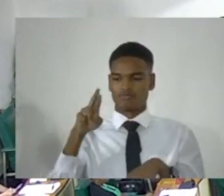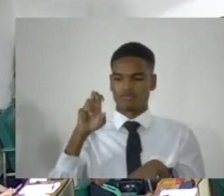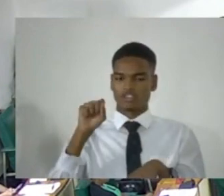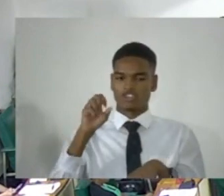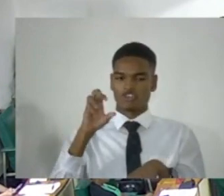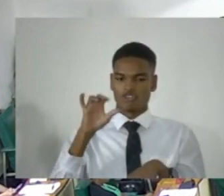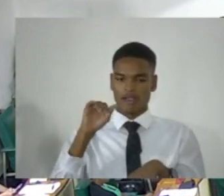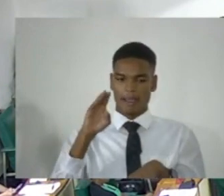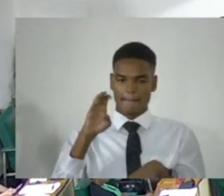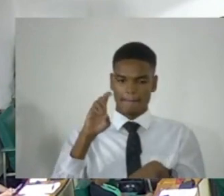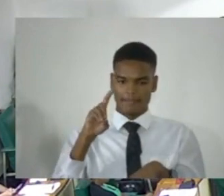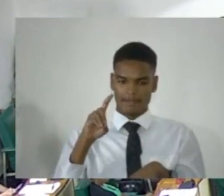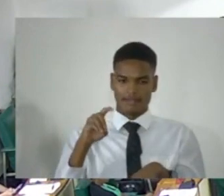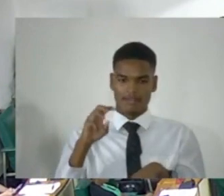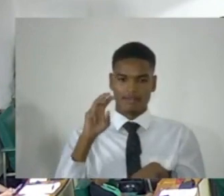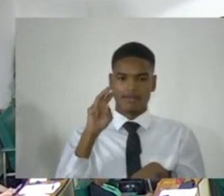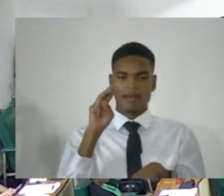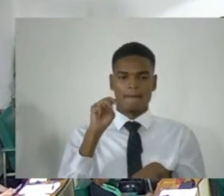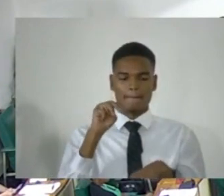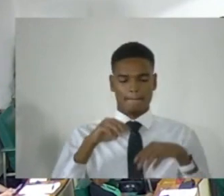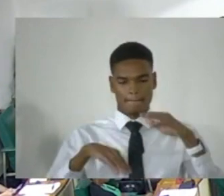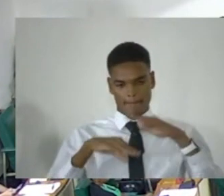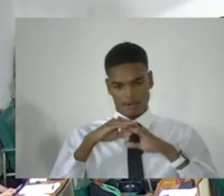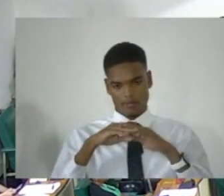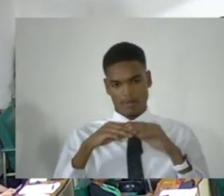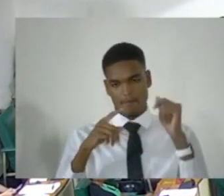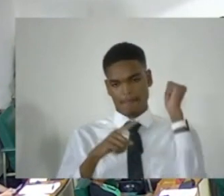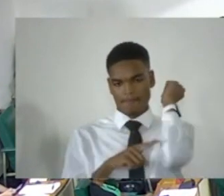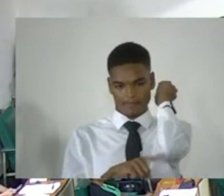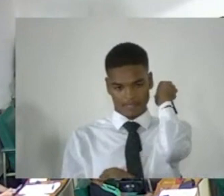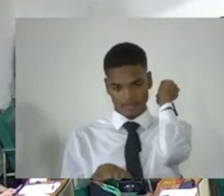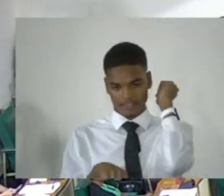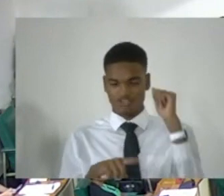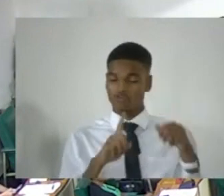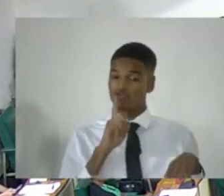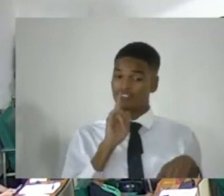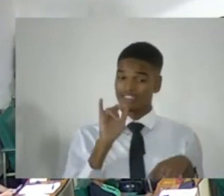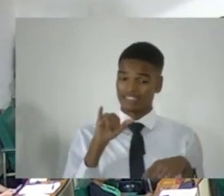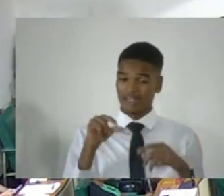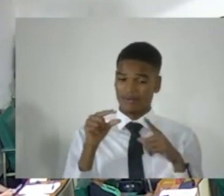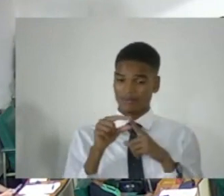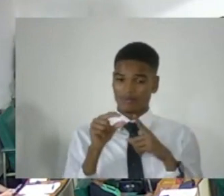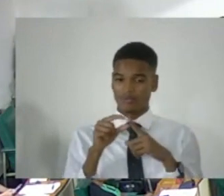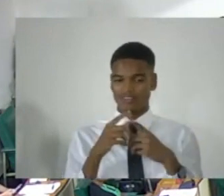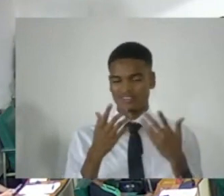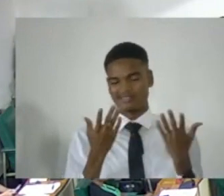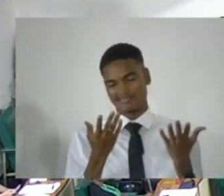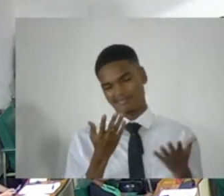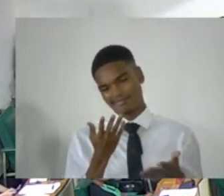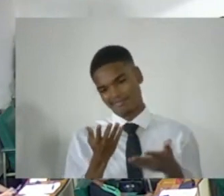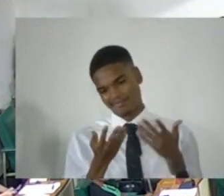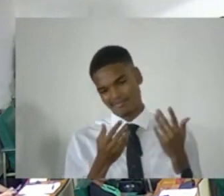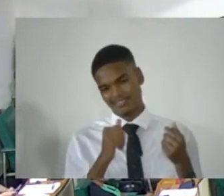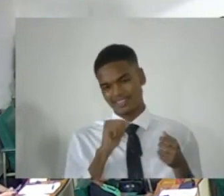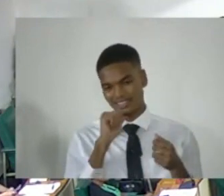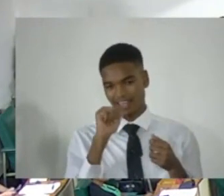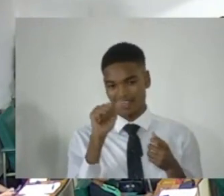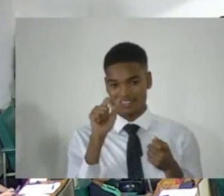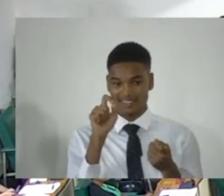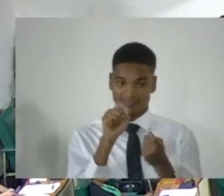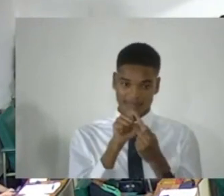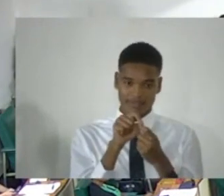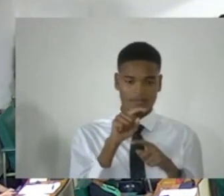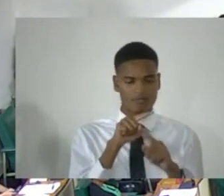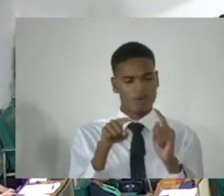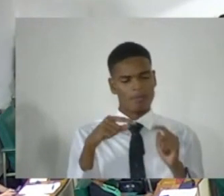penalty, it's not a defined term, but I'm concerned as to whether those words